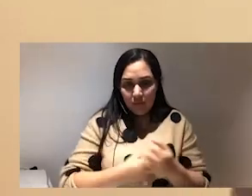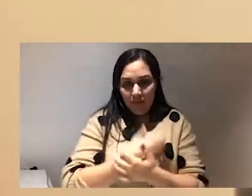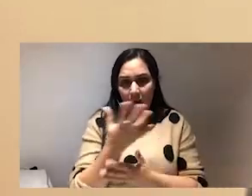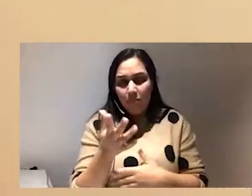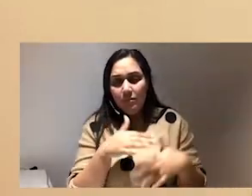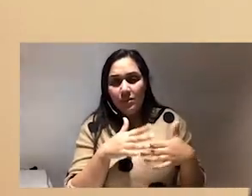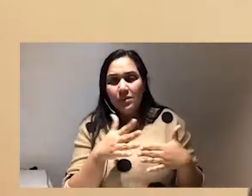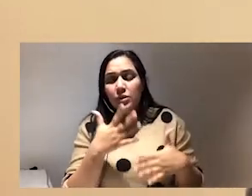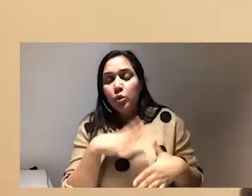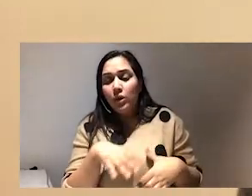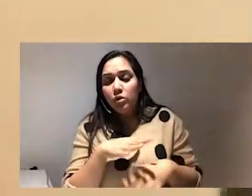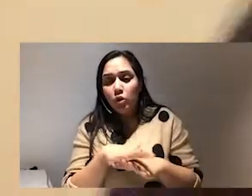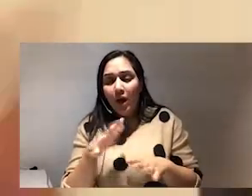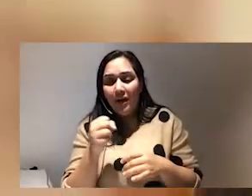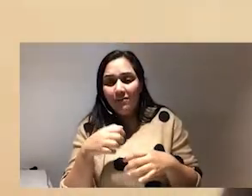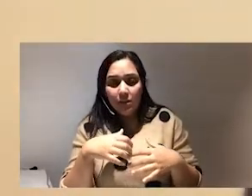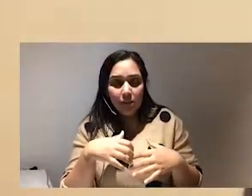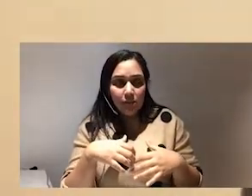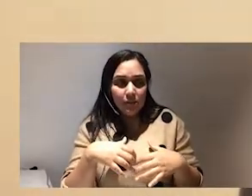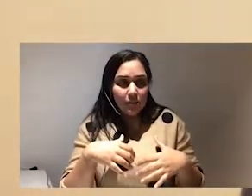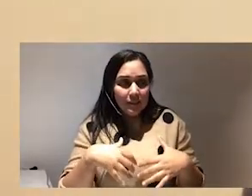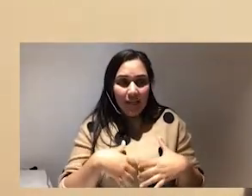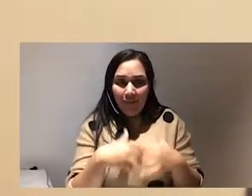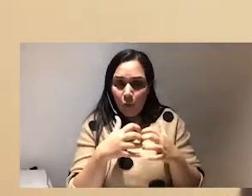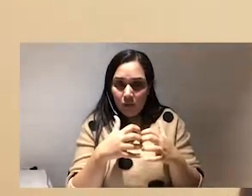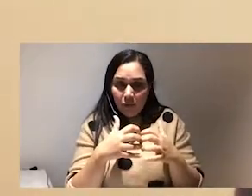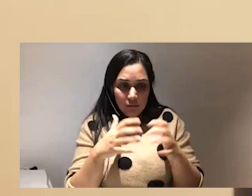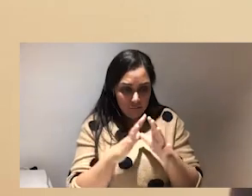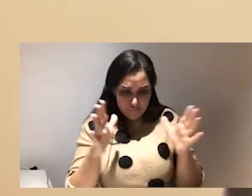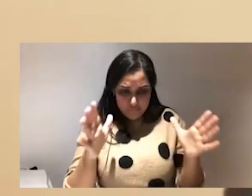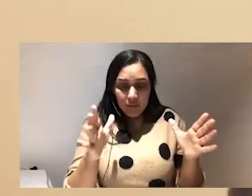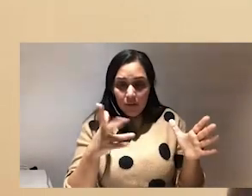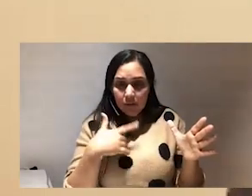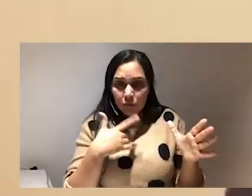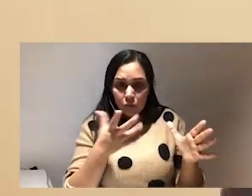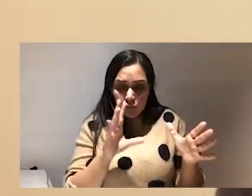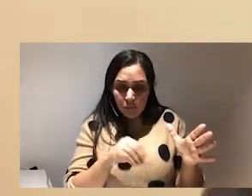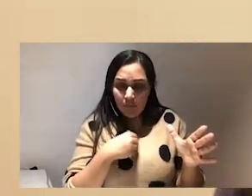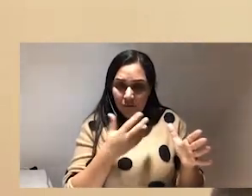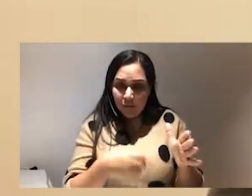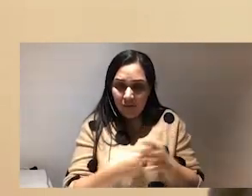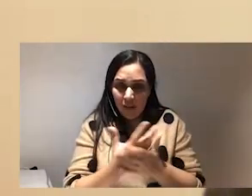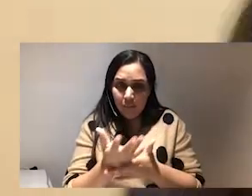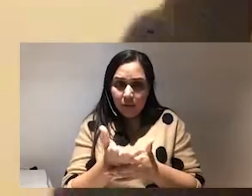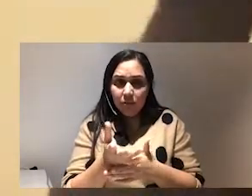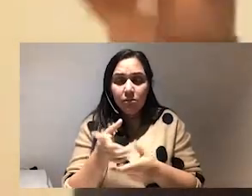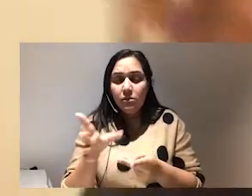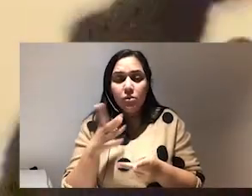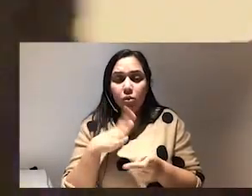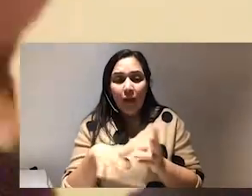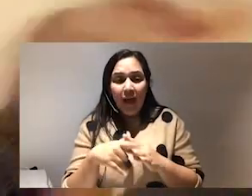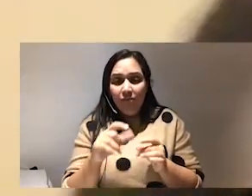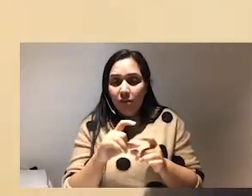right you don't want to not have the scaffolding to stop you from going up to this to those places right that's important you don't want to not have the